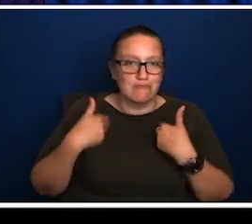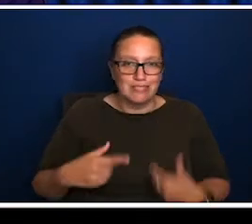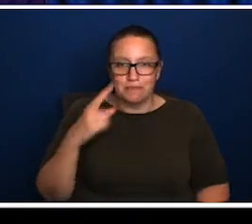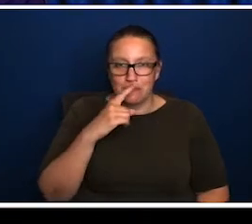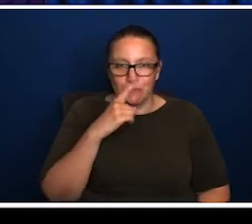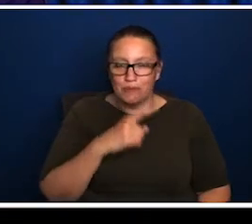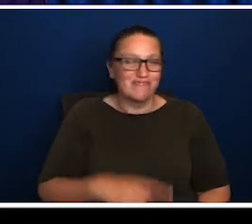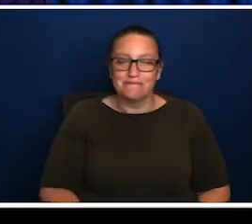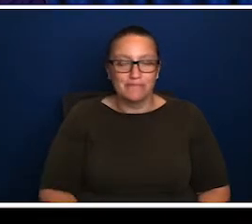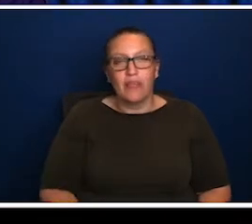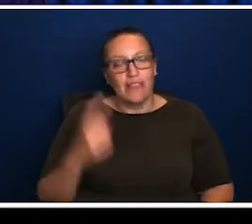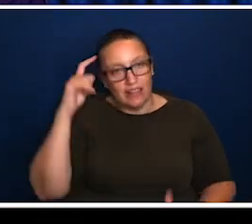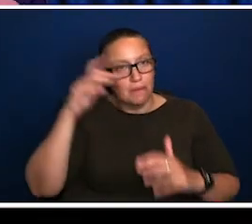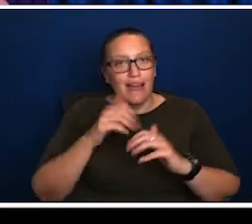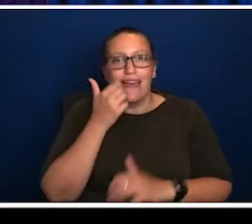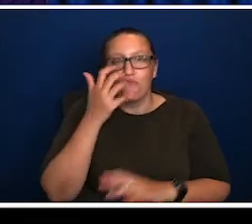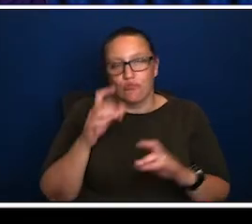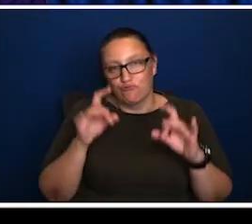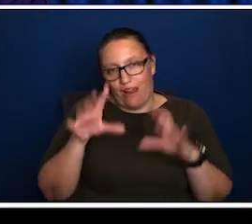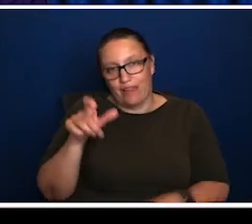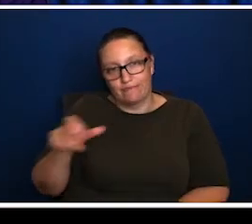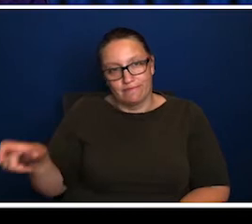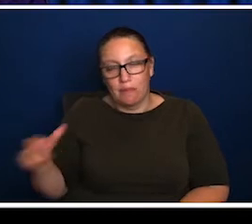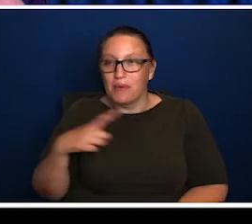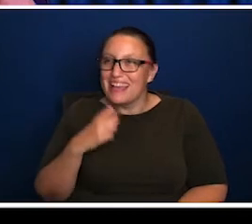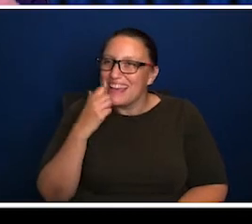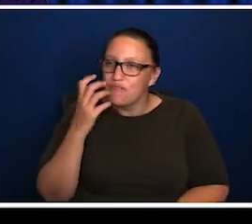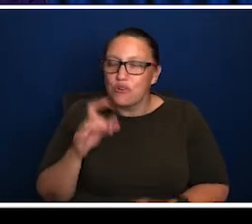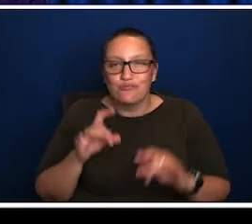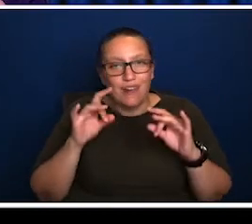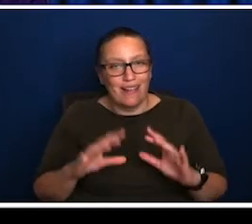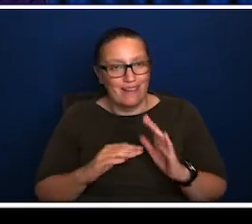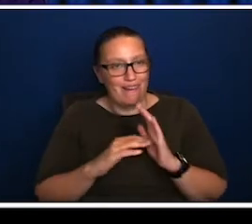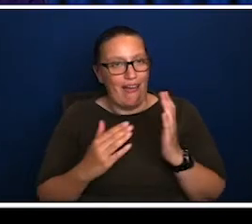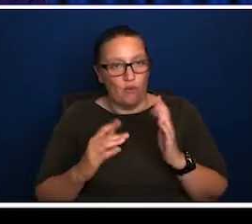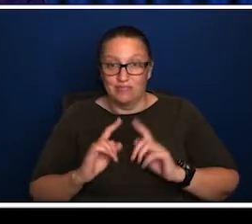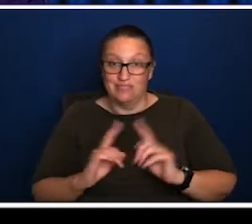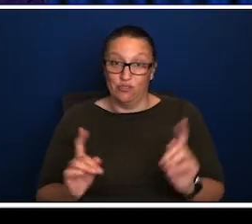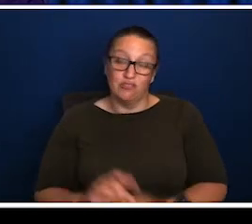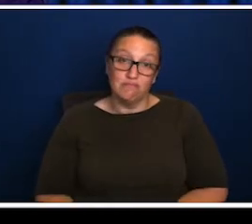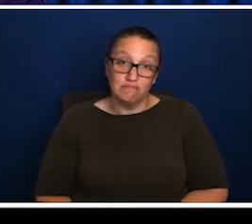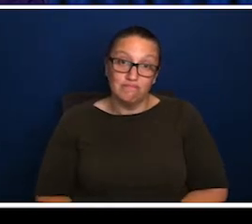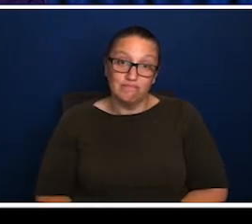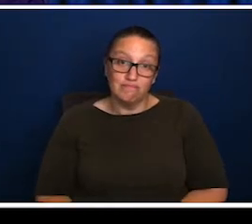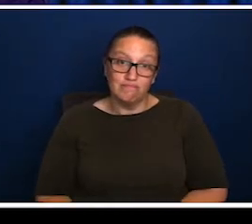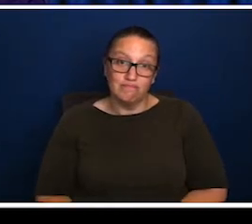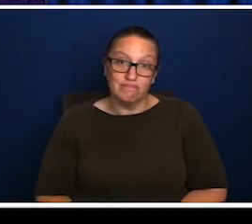rattling the tin to high end donors, they're actually thinking about connecting with every Australian. And the story in every part of Australia will be different